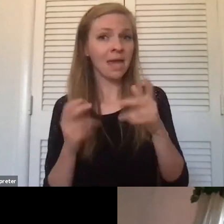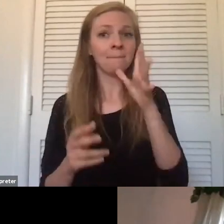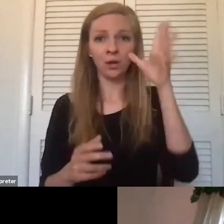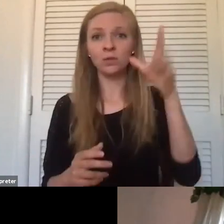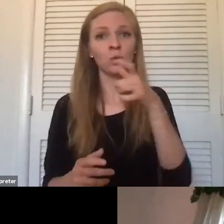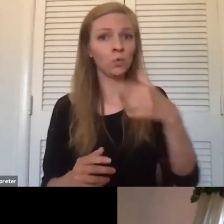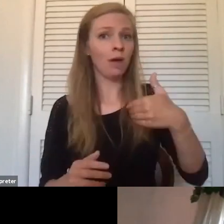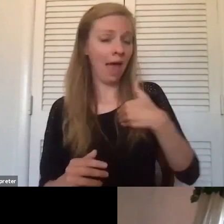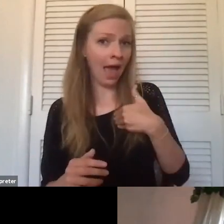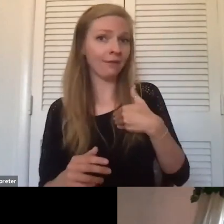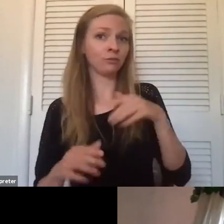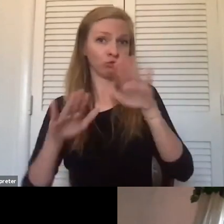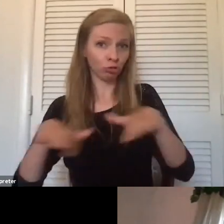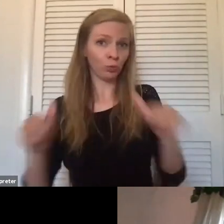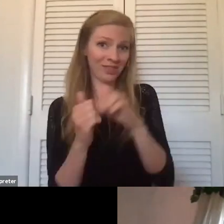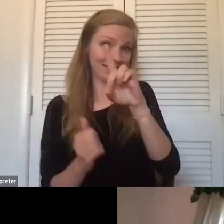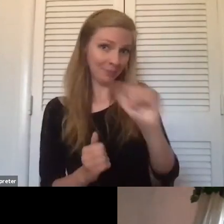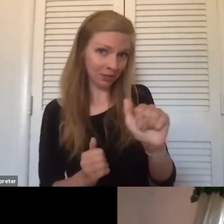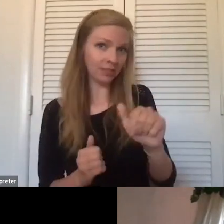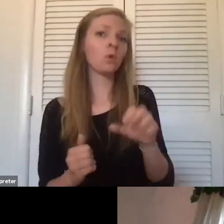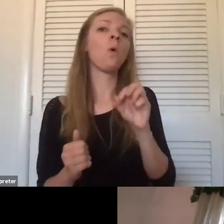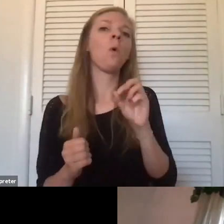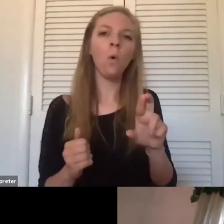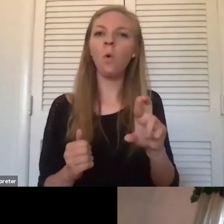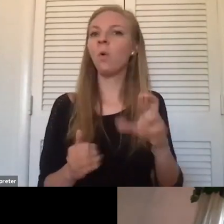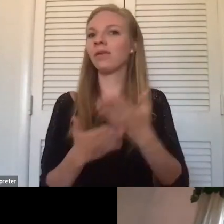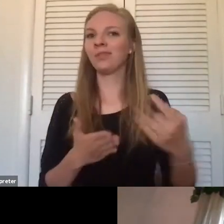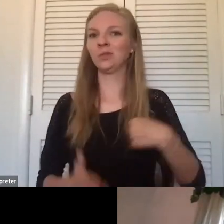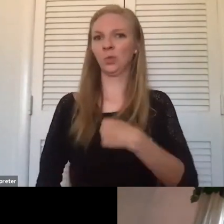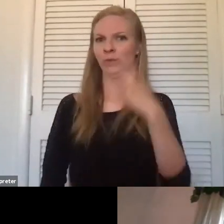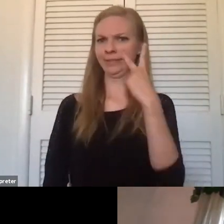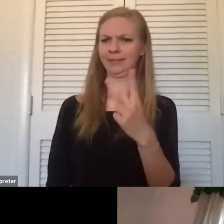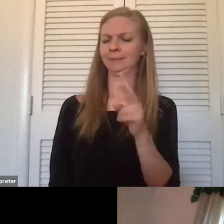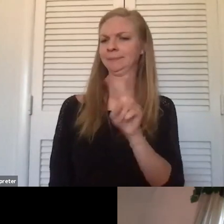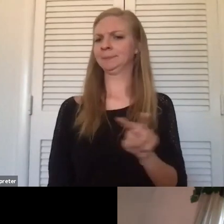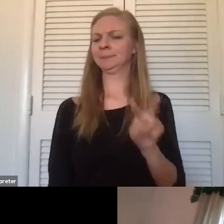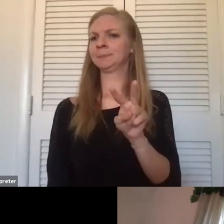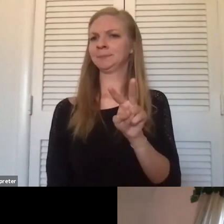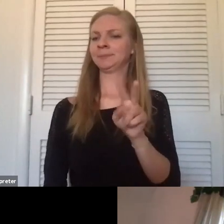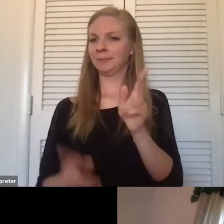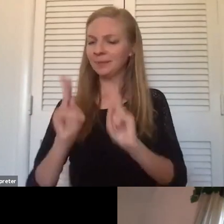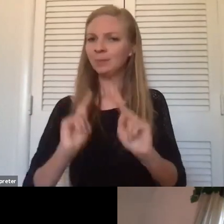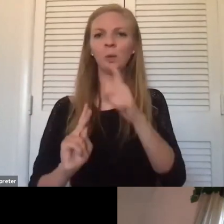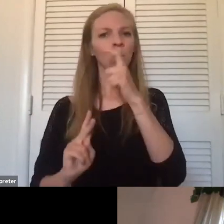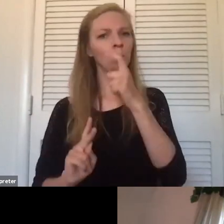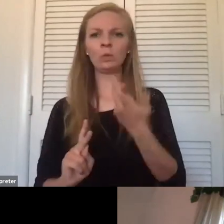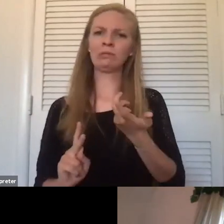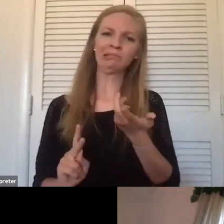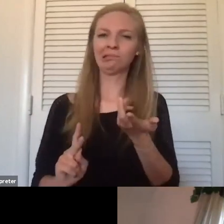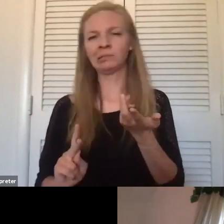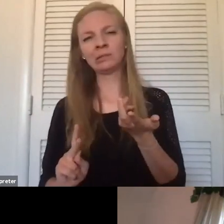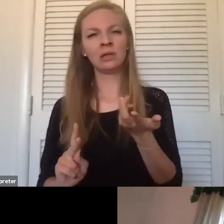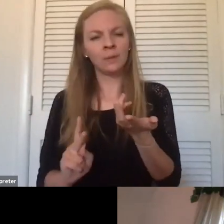have disabilities or things that we see as people who don't necessarily